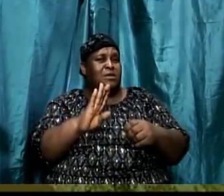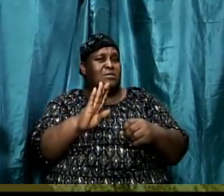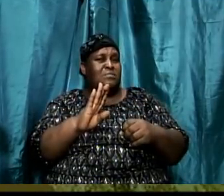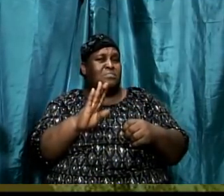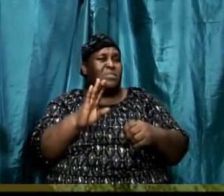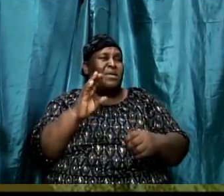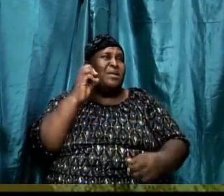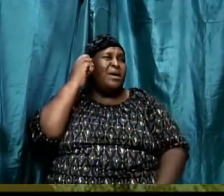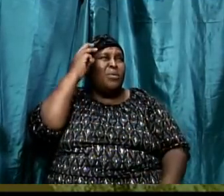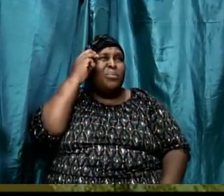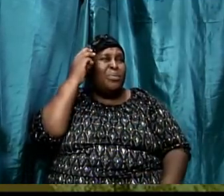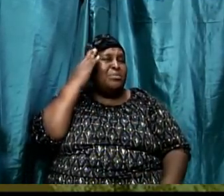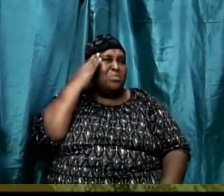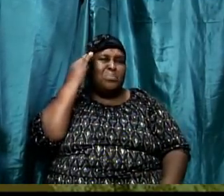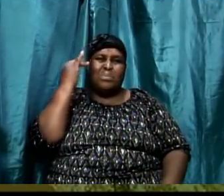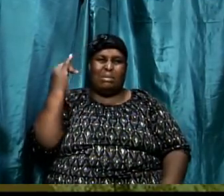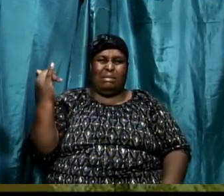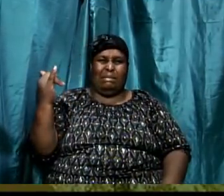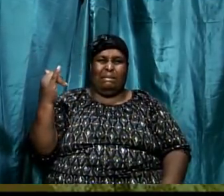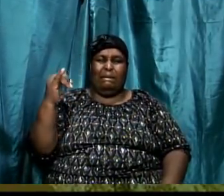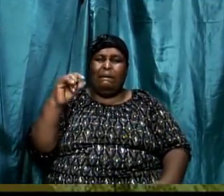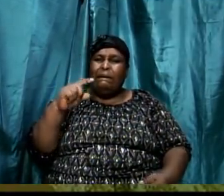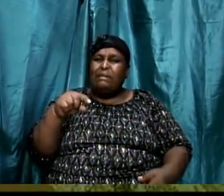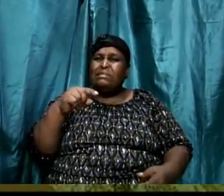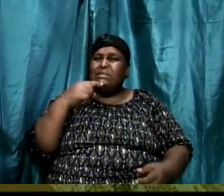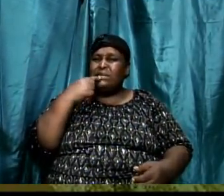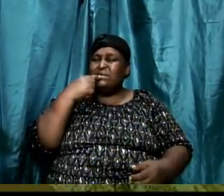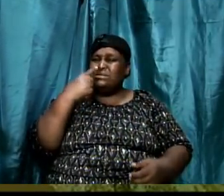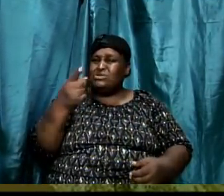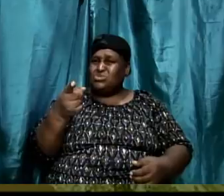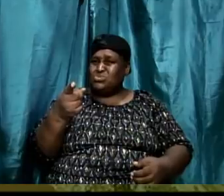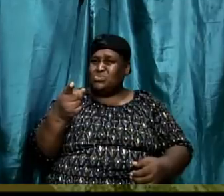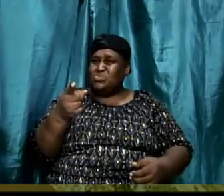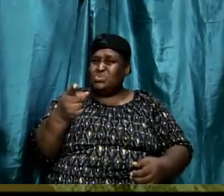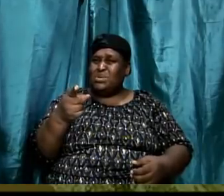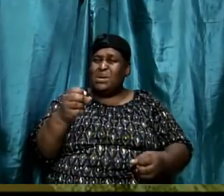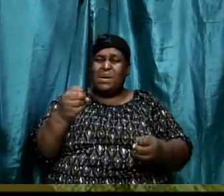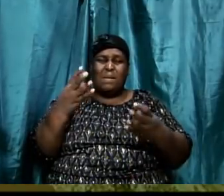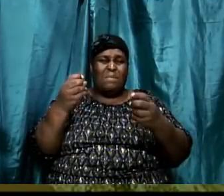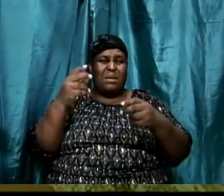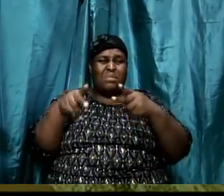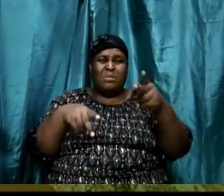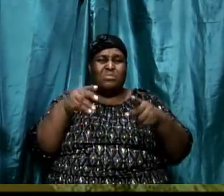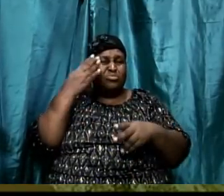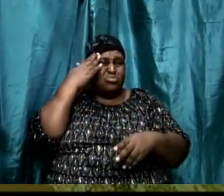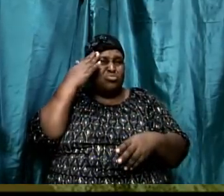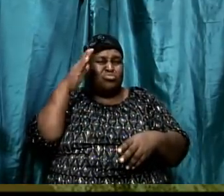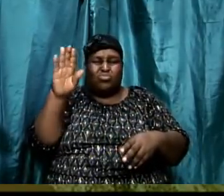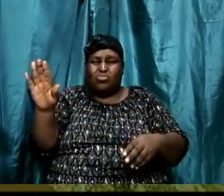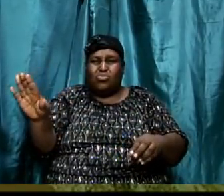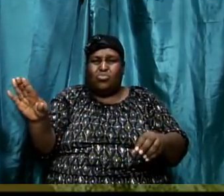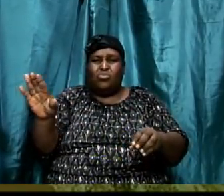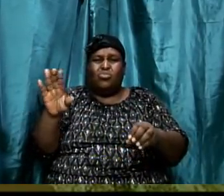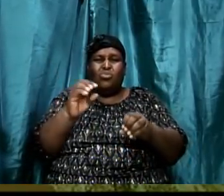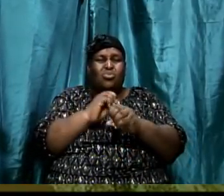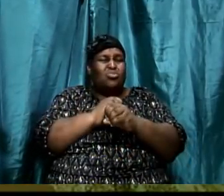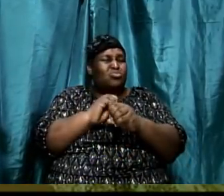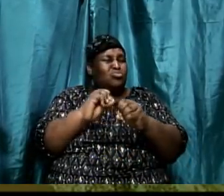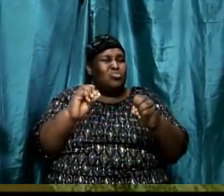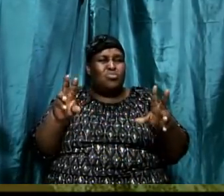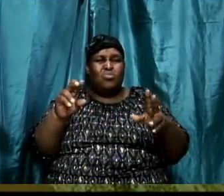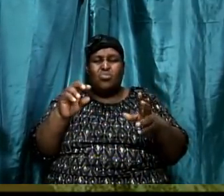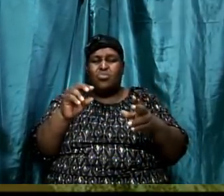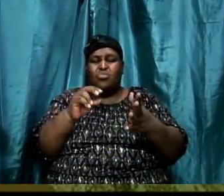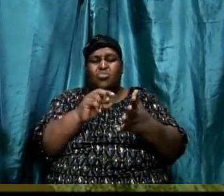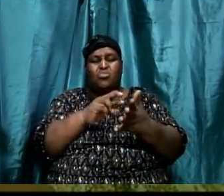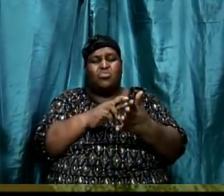of times why this particular statement is true. Why is it true that many people do not read the Bible? Why is it that people do not study or try